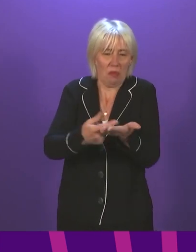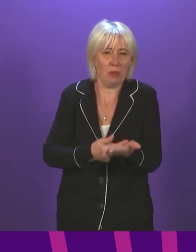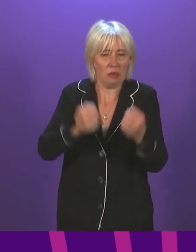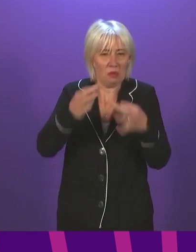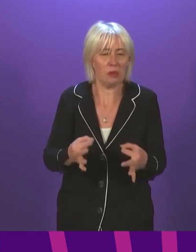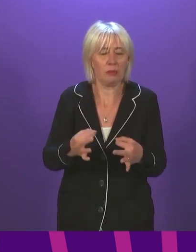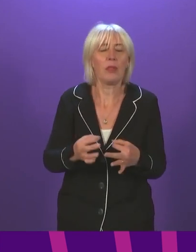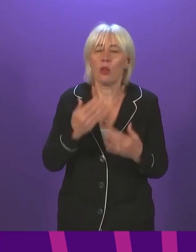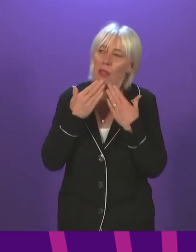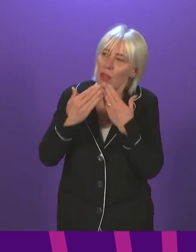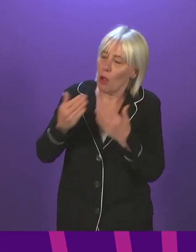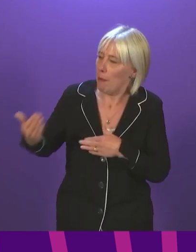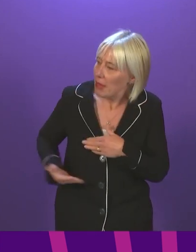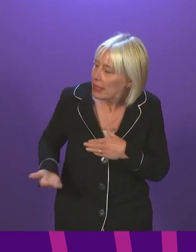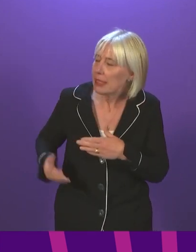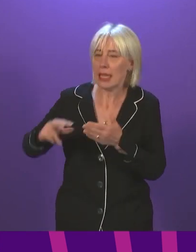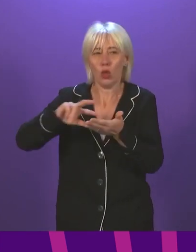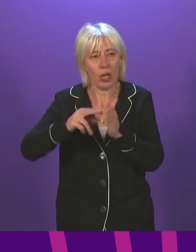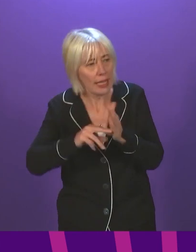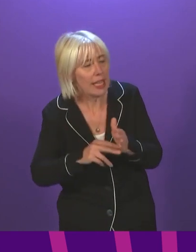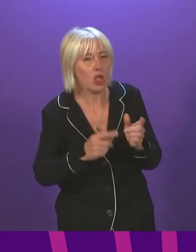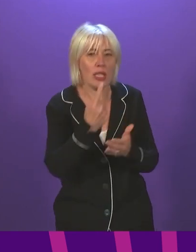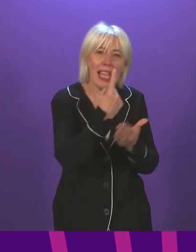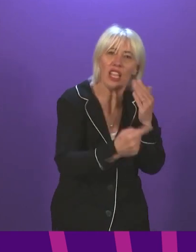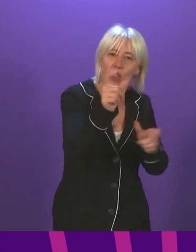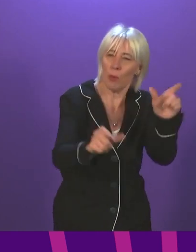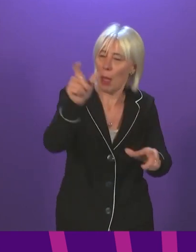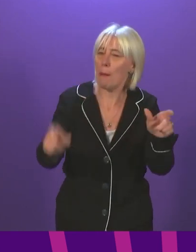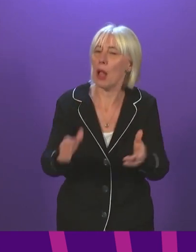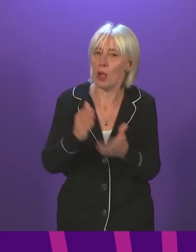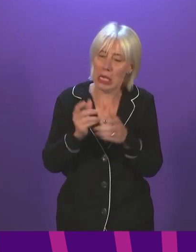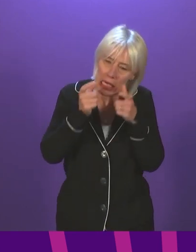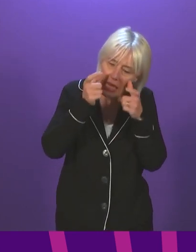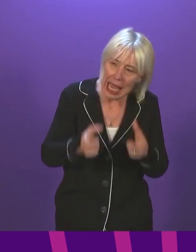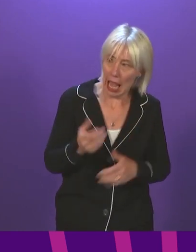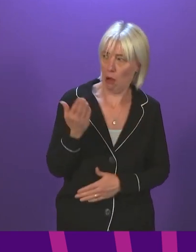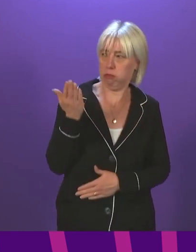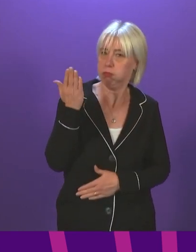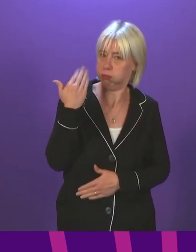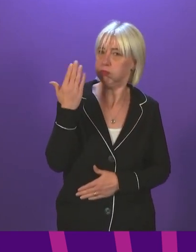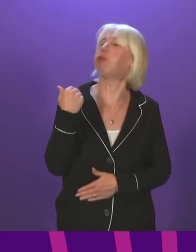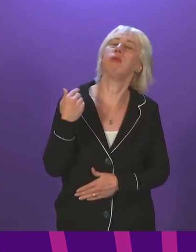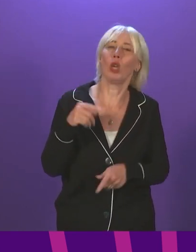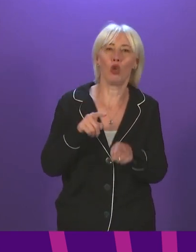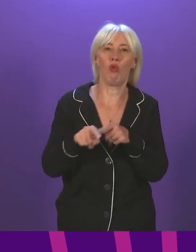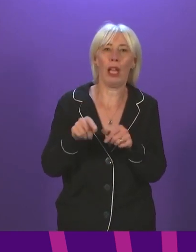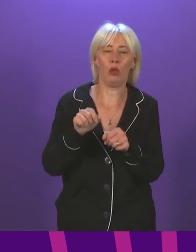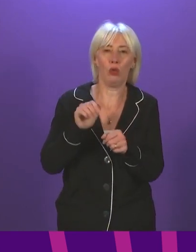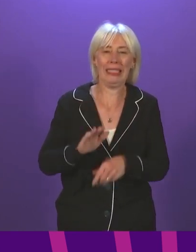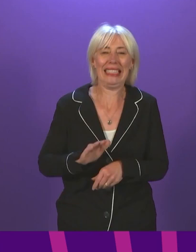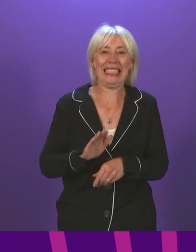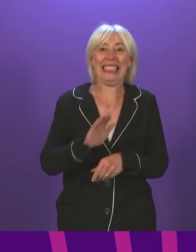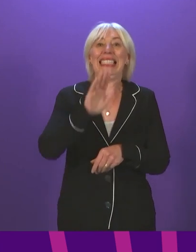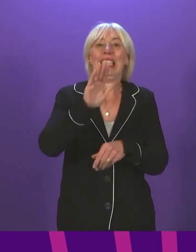everyone, organisations, businesses and individuals who have taken extra care in recent weeks to try to stop this spike.